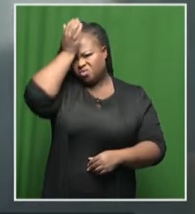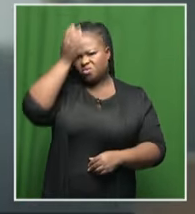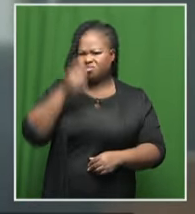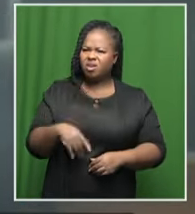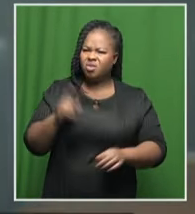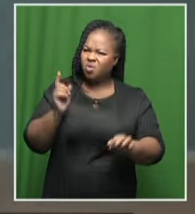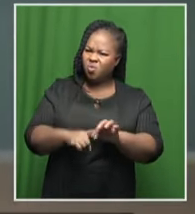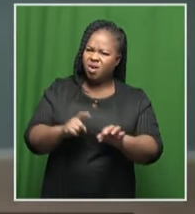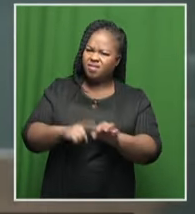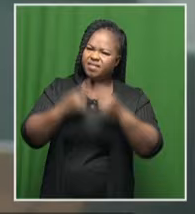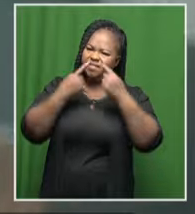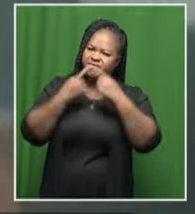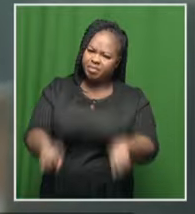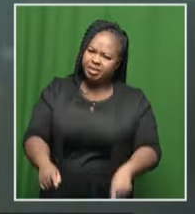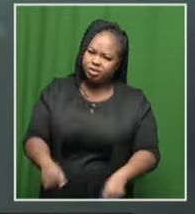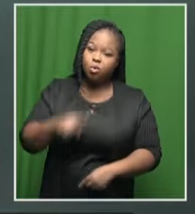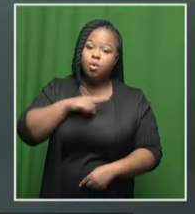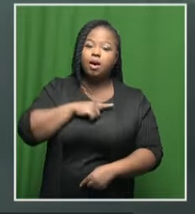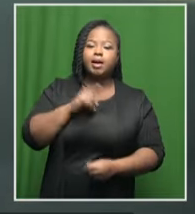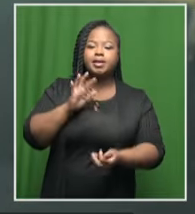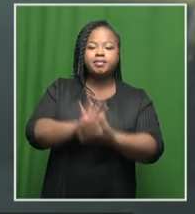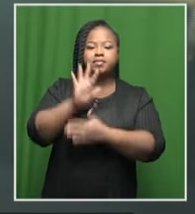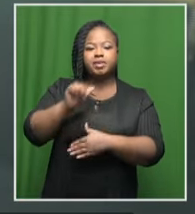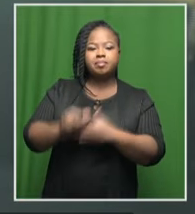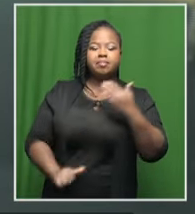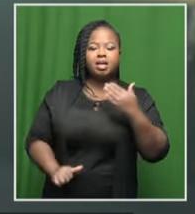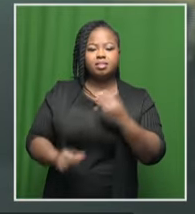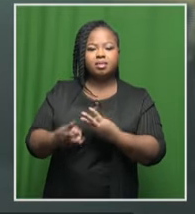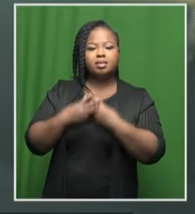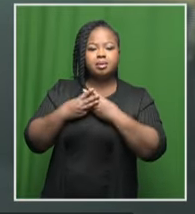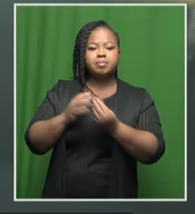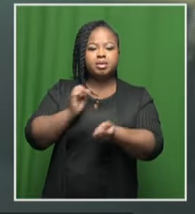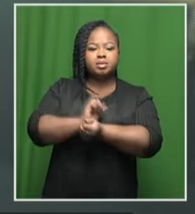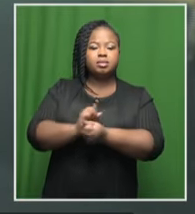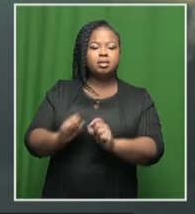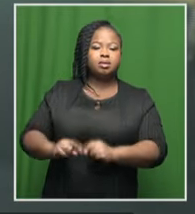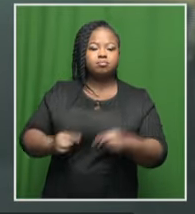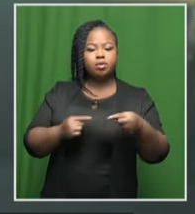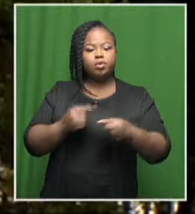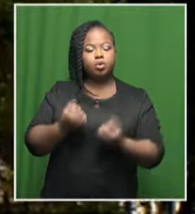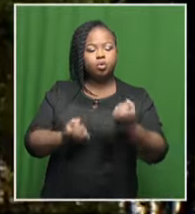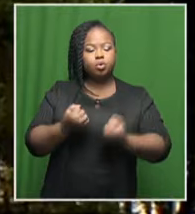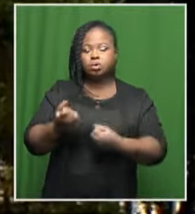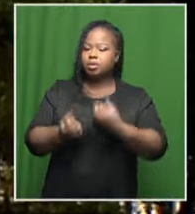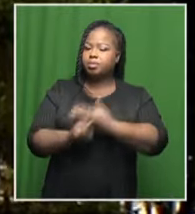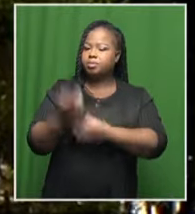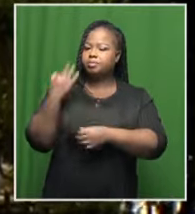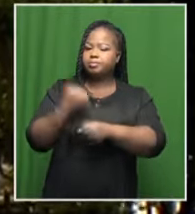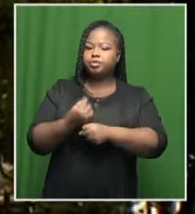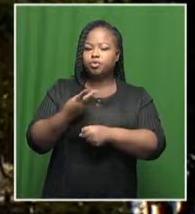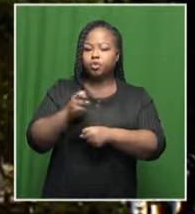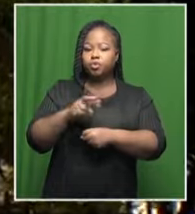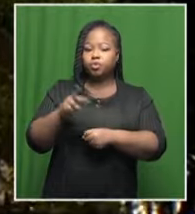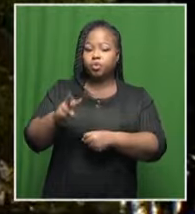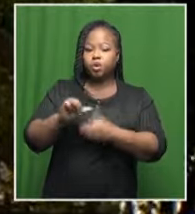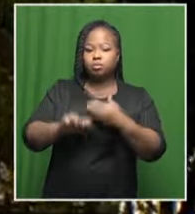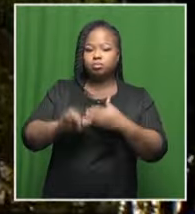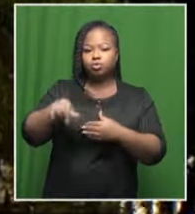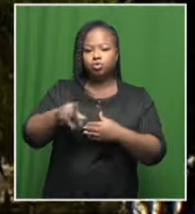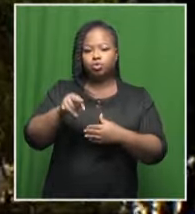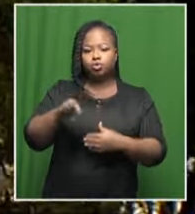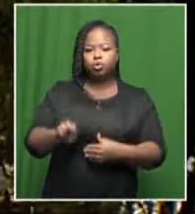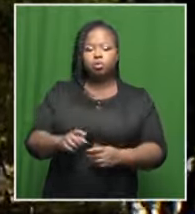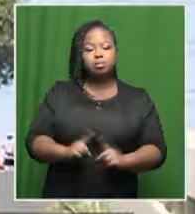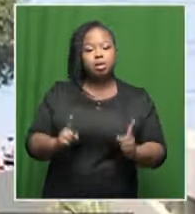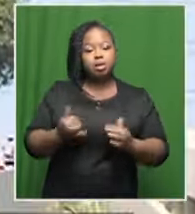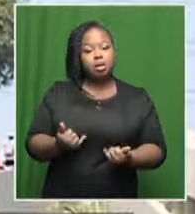ineligible to stand due to his 15-month prison sentence for contempt of court handed down in June 2021. The party has filed its